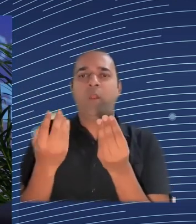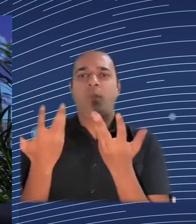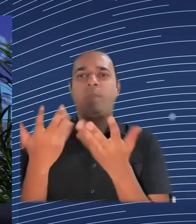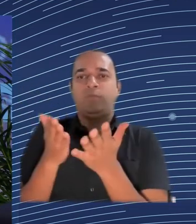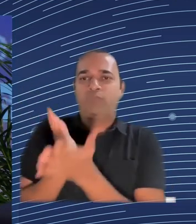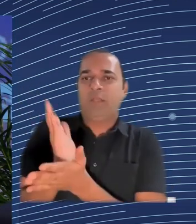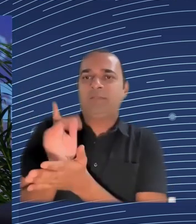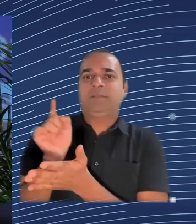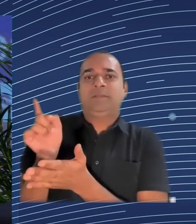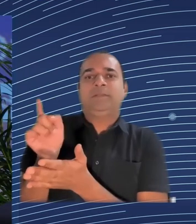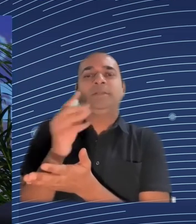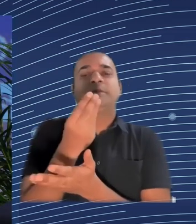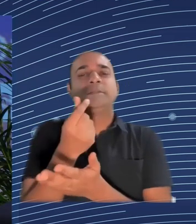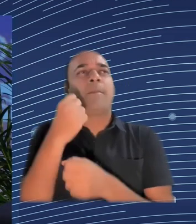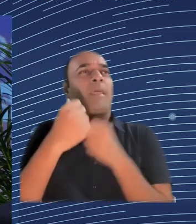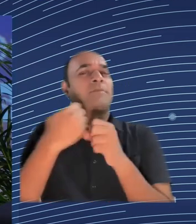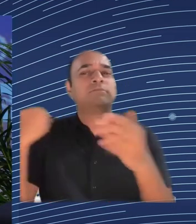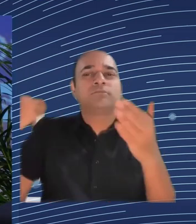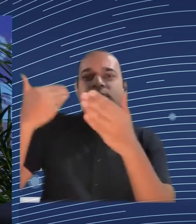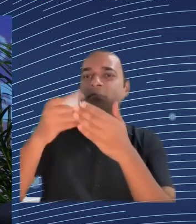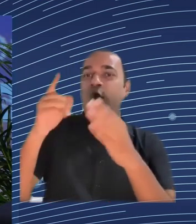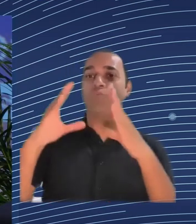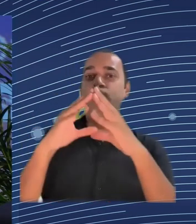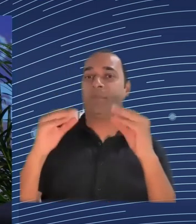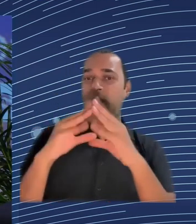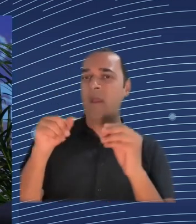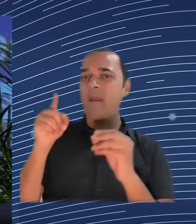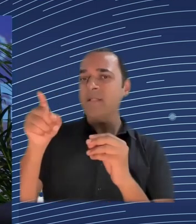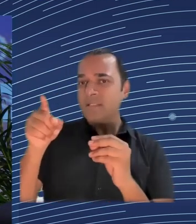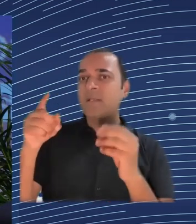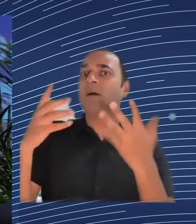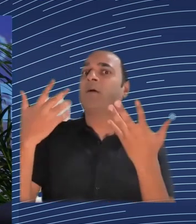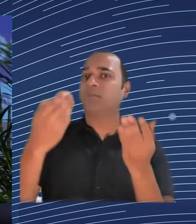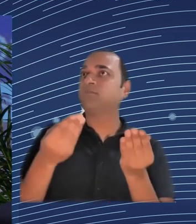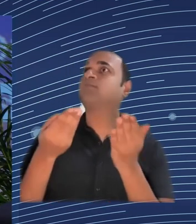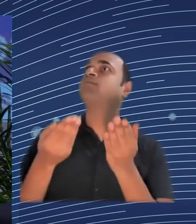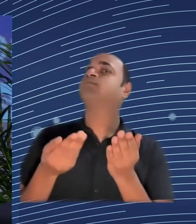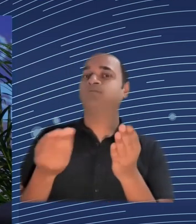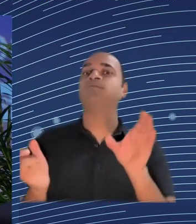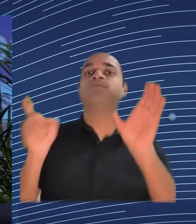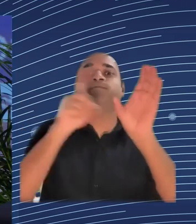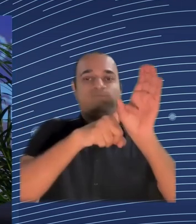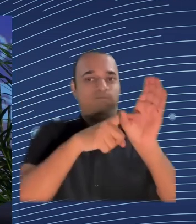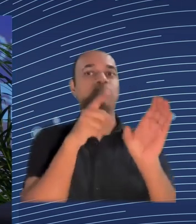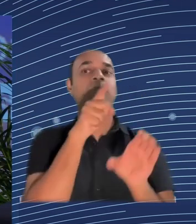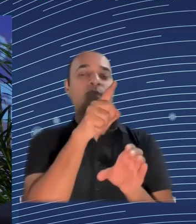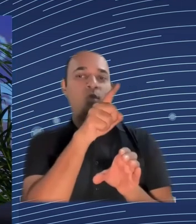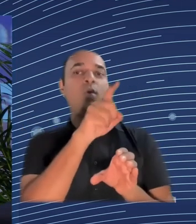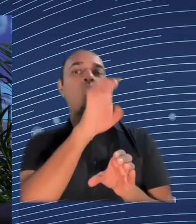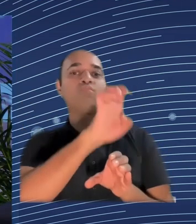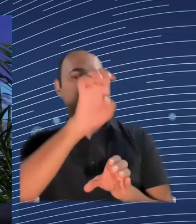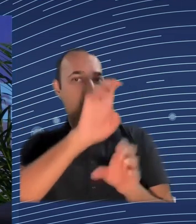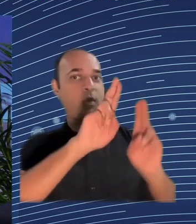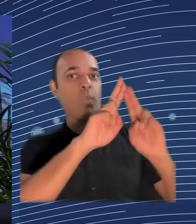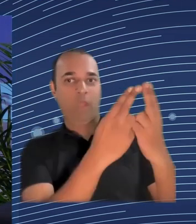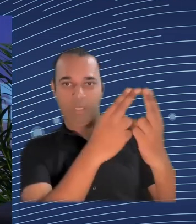Euro-scepticism is starting to let its teeth be seen in Romania as well, my opinion is that people are